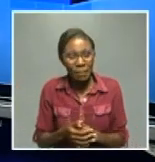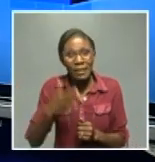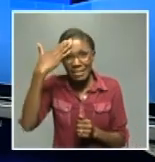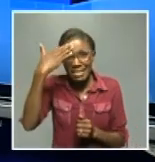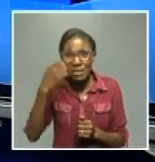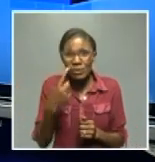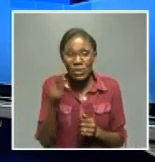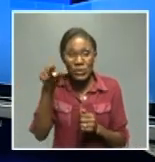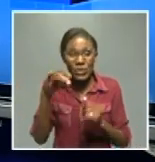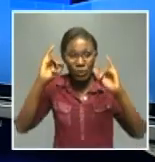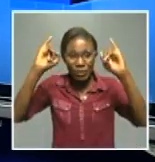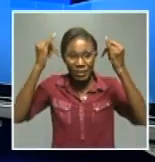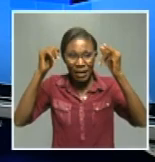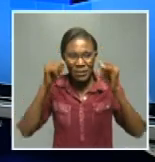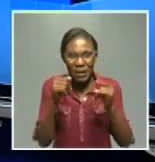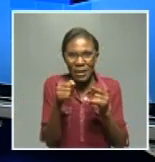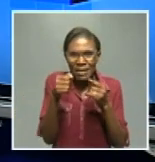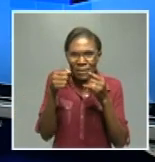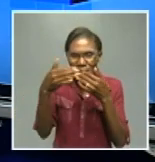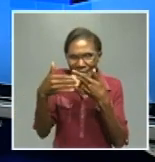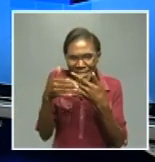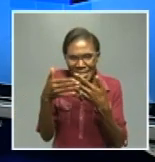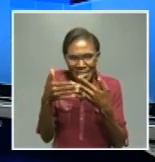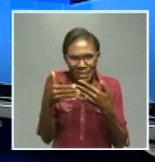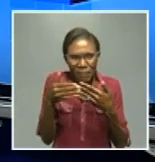city counting down what's going on there